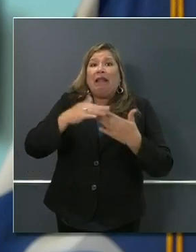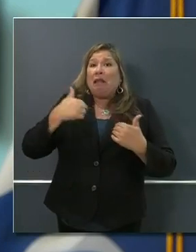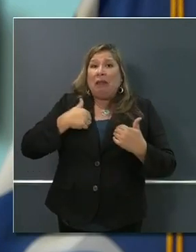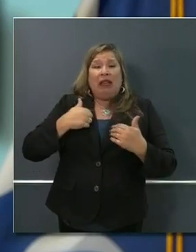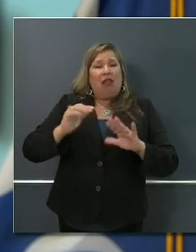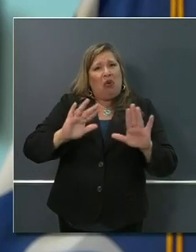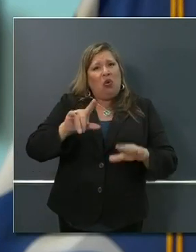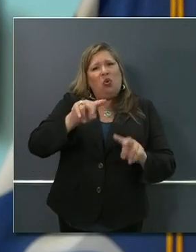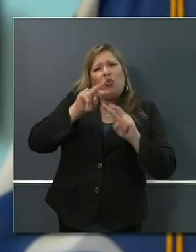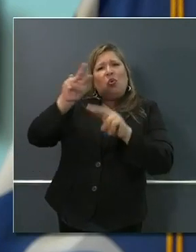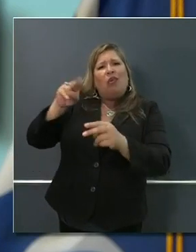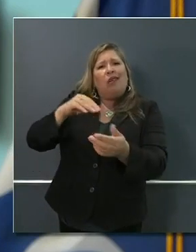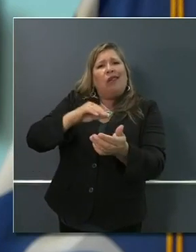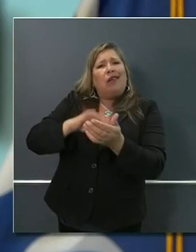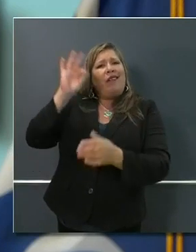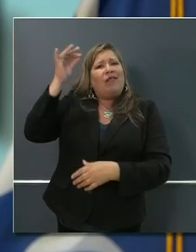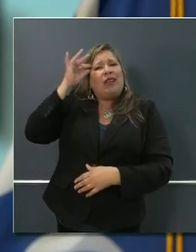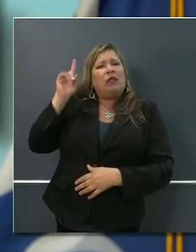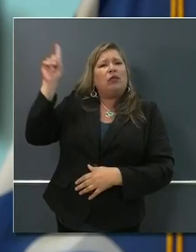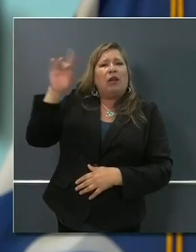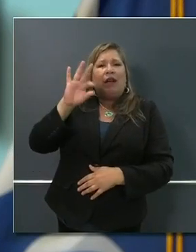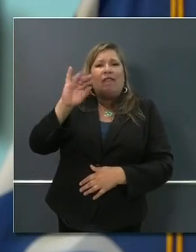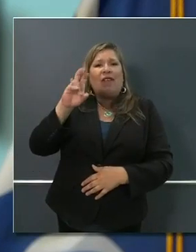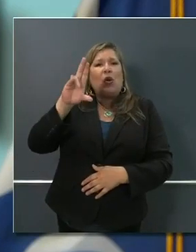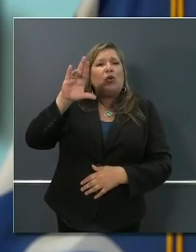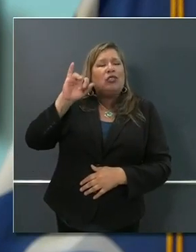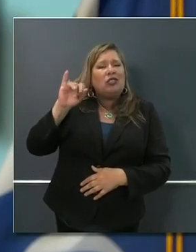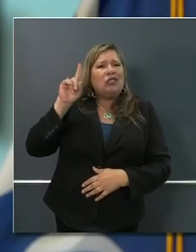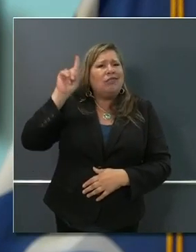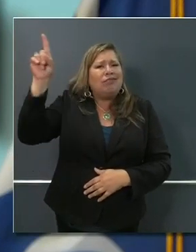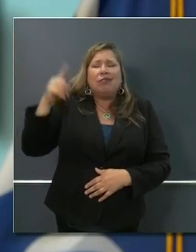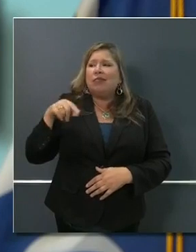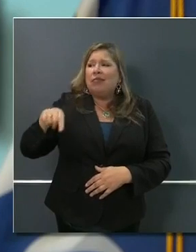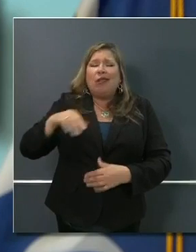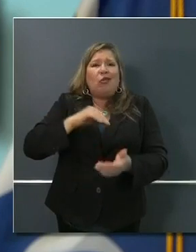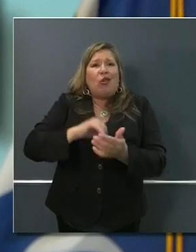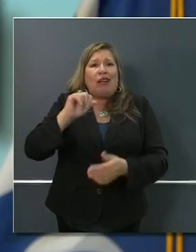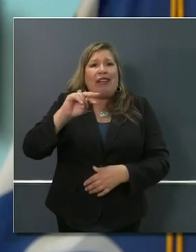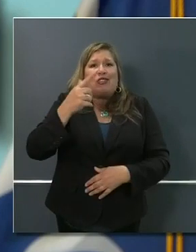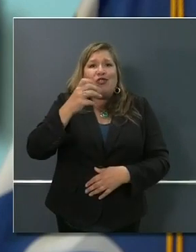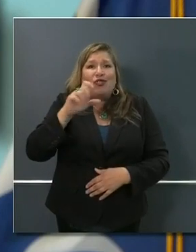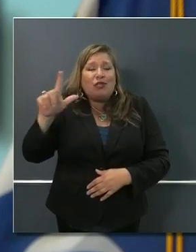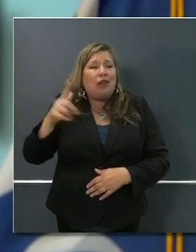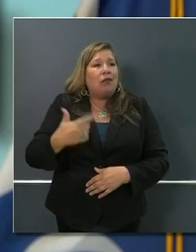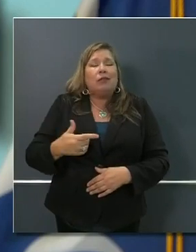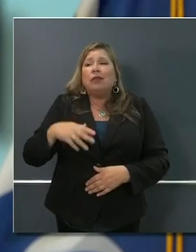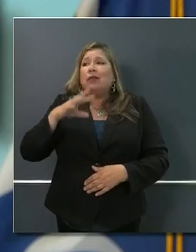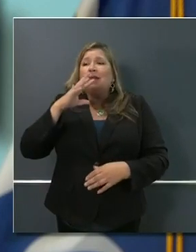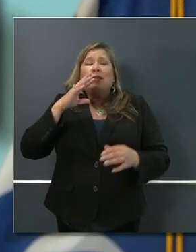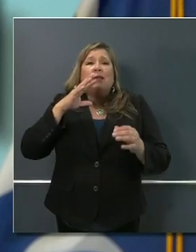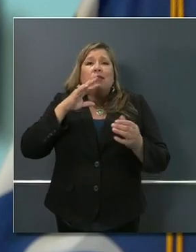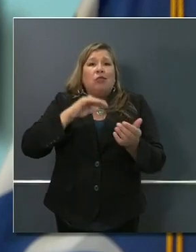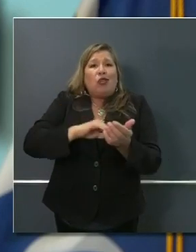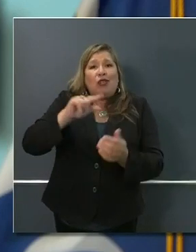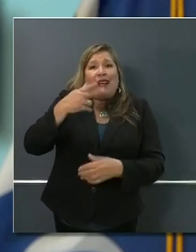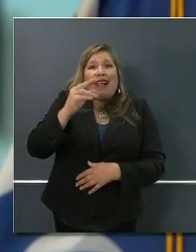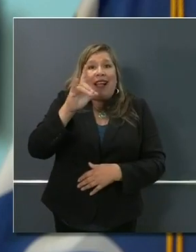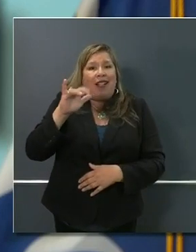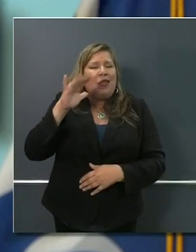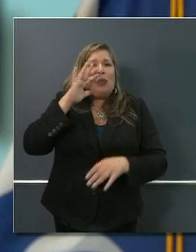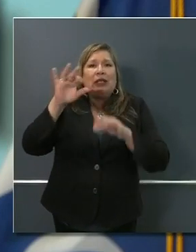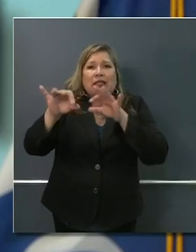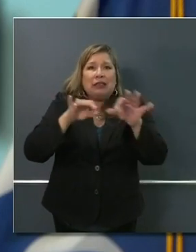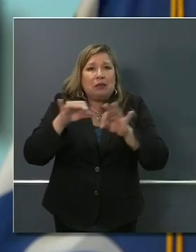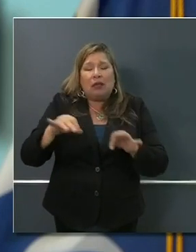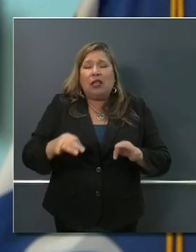Take Dr. Galley and Dr. Angel's word for it. Take the medical profession's word for it. We can undo our progress in a very short